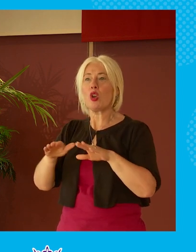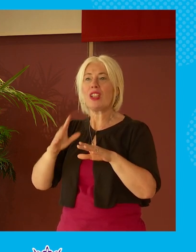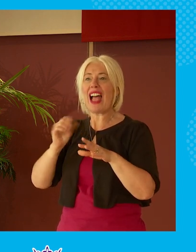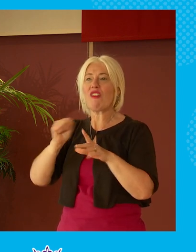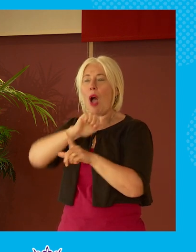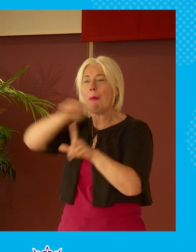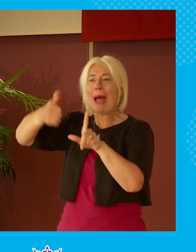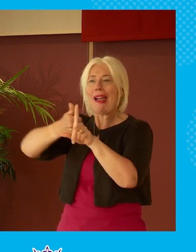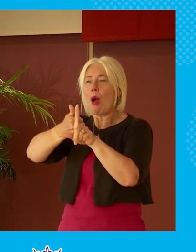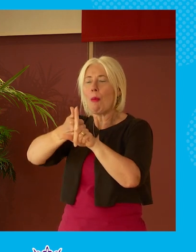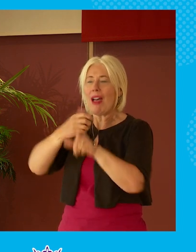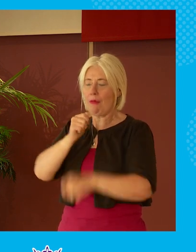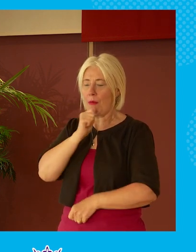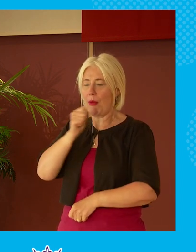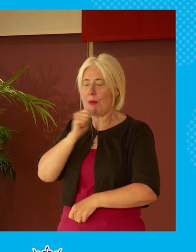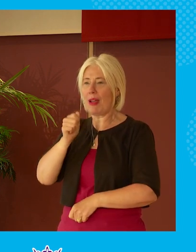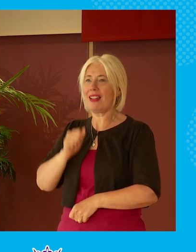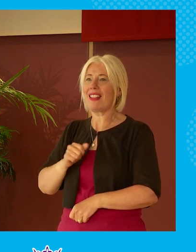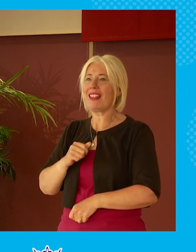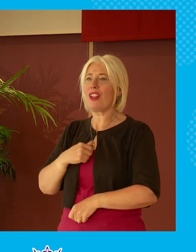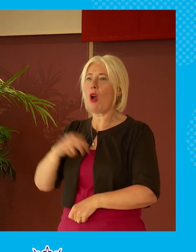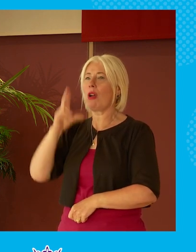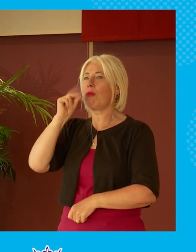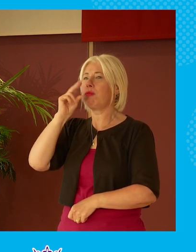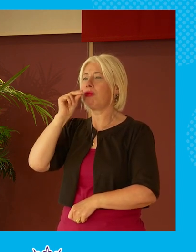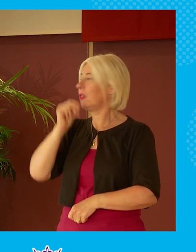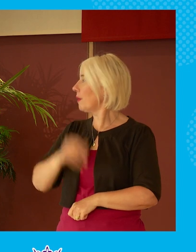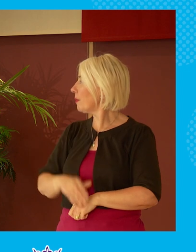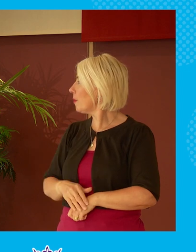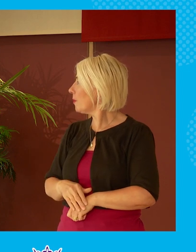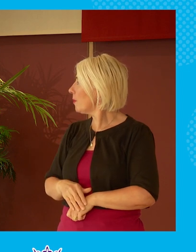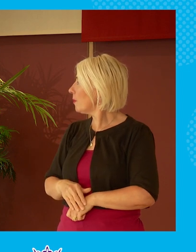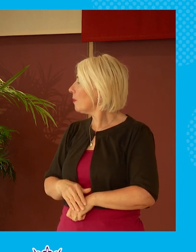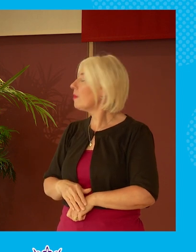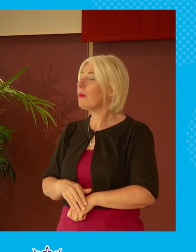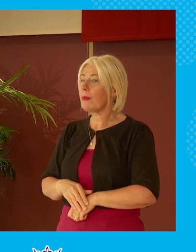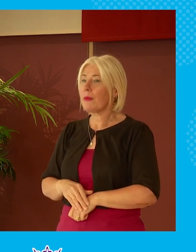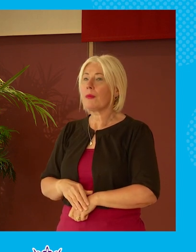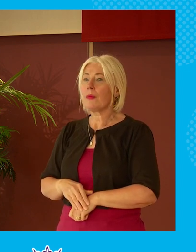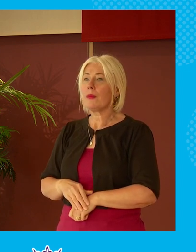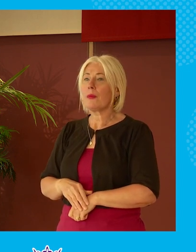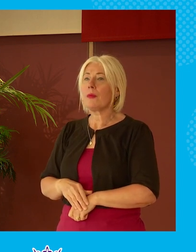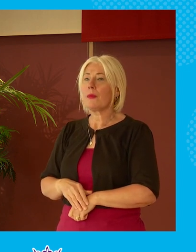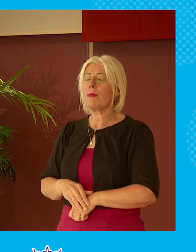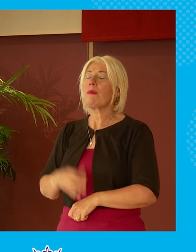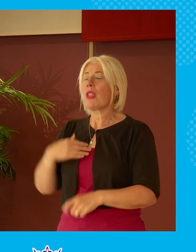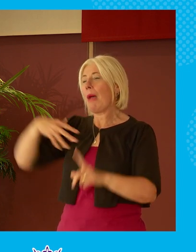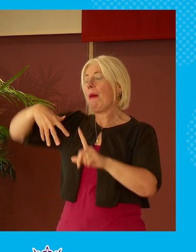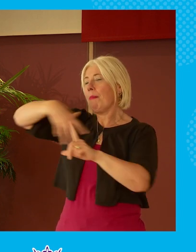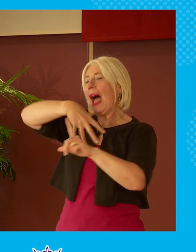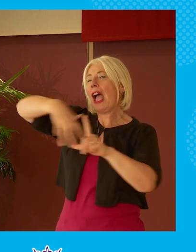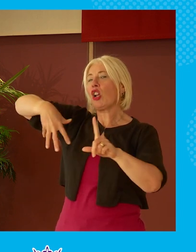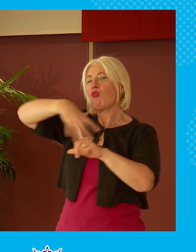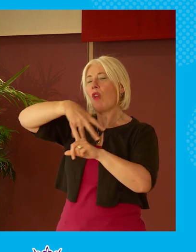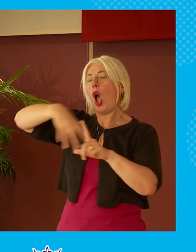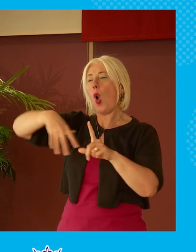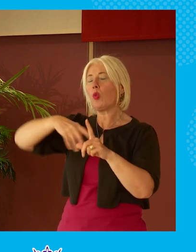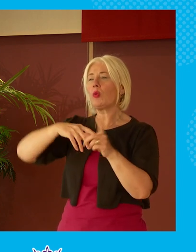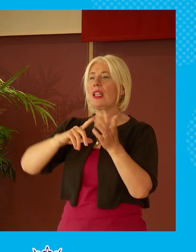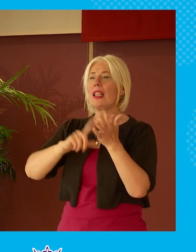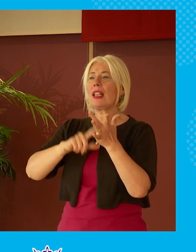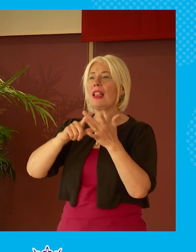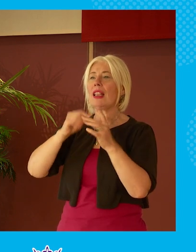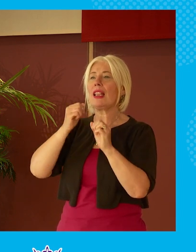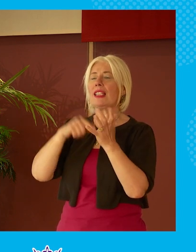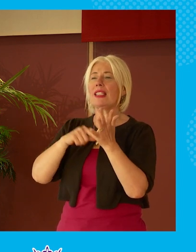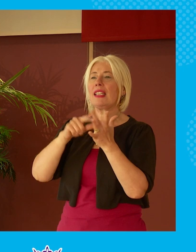here um but you know i can speak louder um that's absolutely right i think my background is as a litigation solicitor